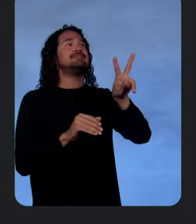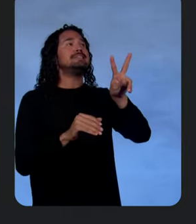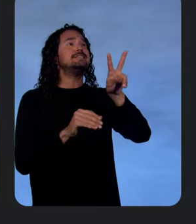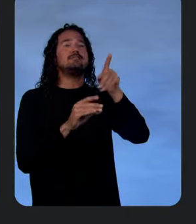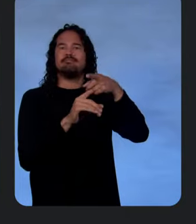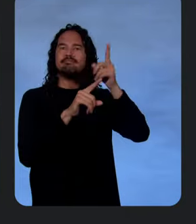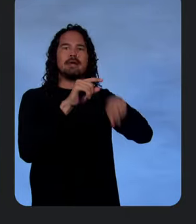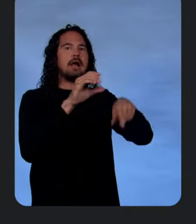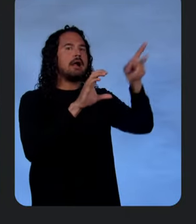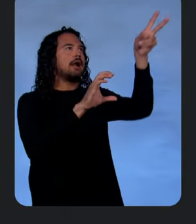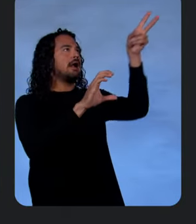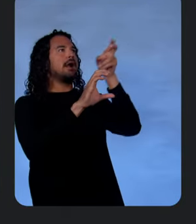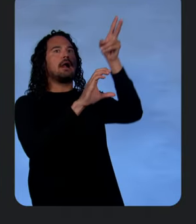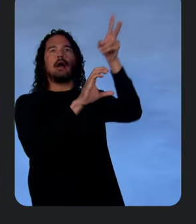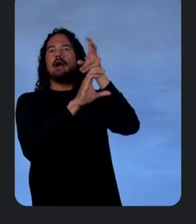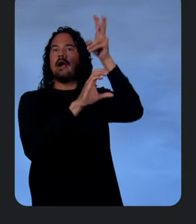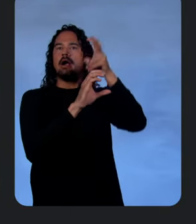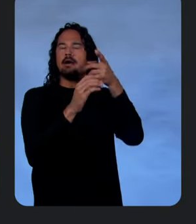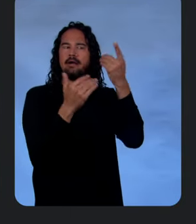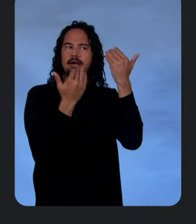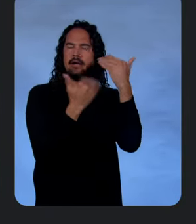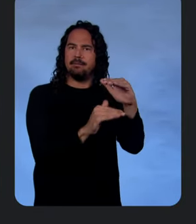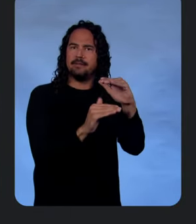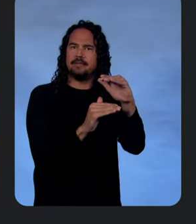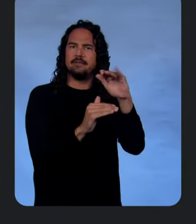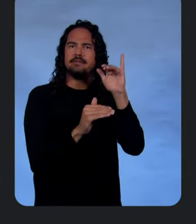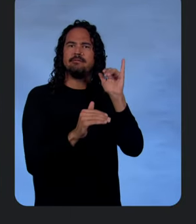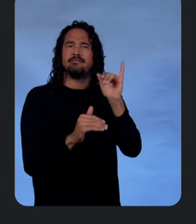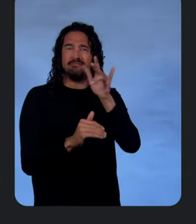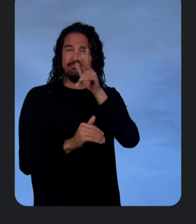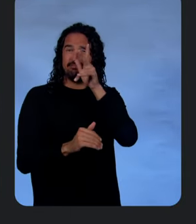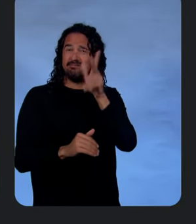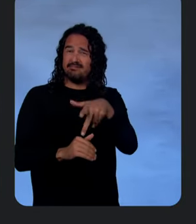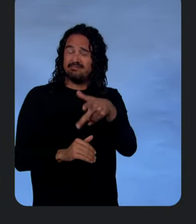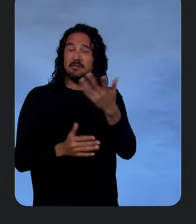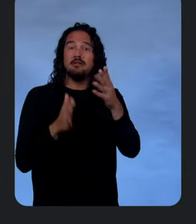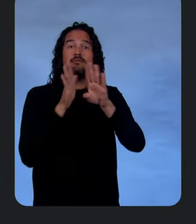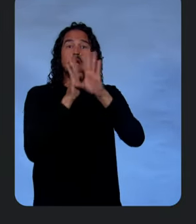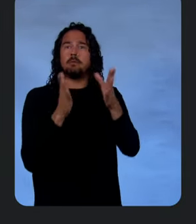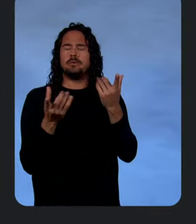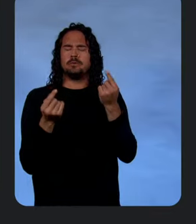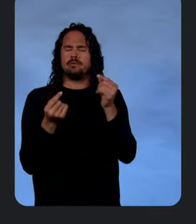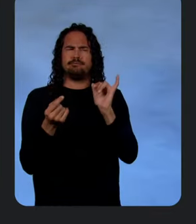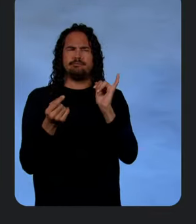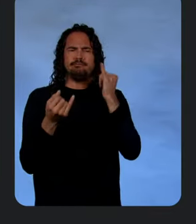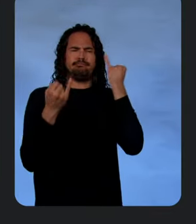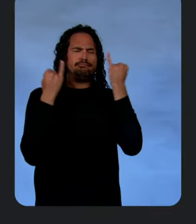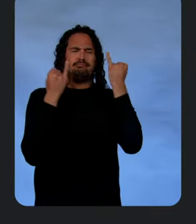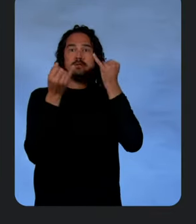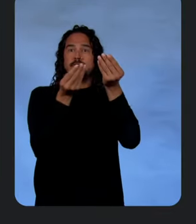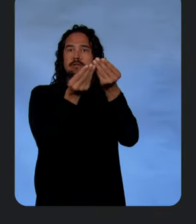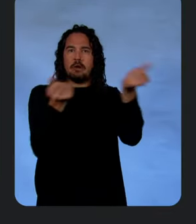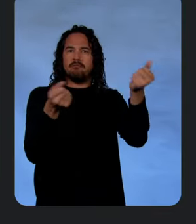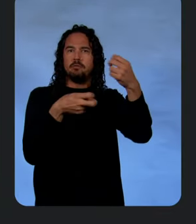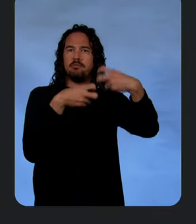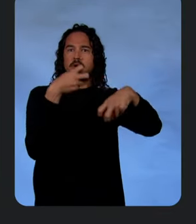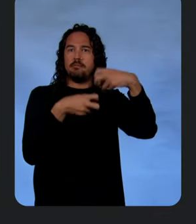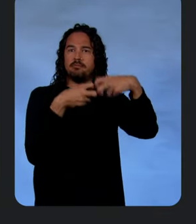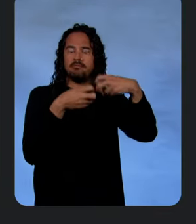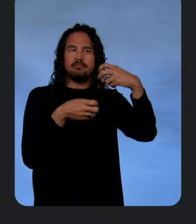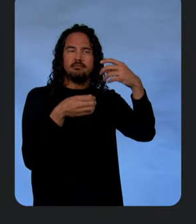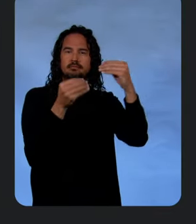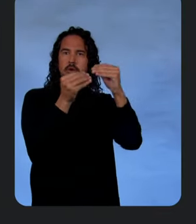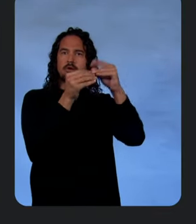weather in Vegas? Not a great experience. So, developers quickly got around this limitation. With retrieval of augmented